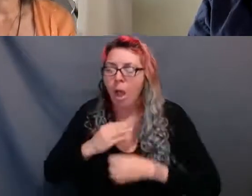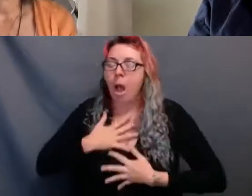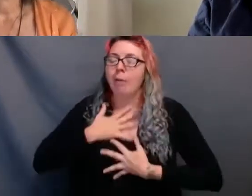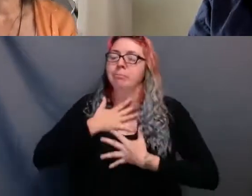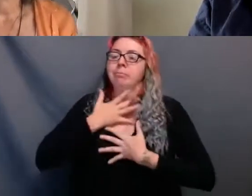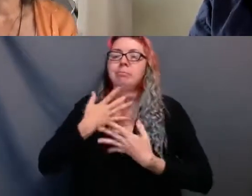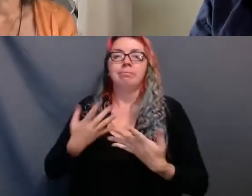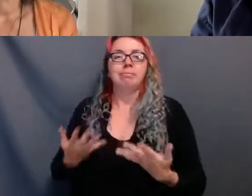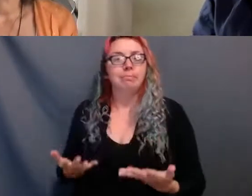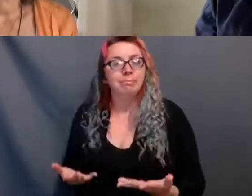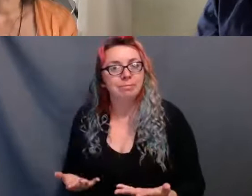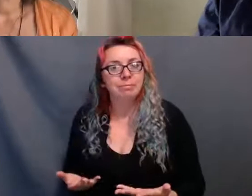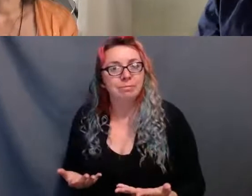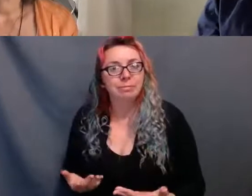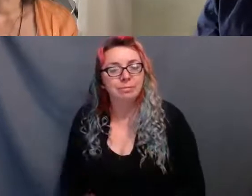around us.